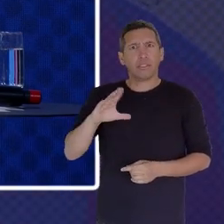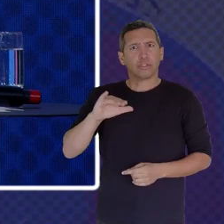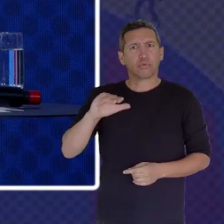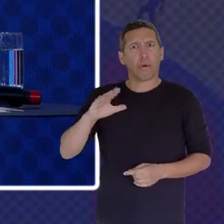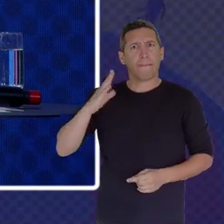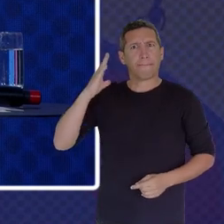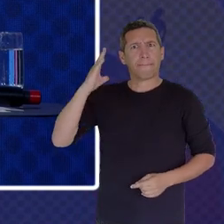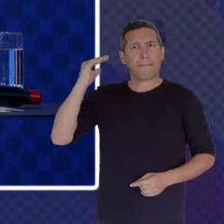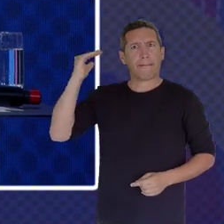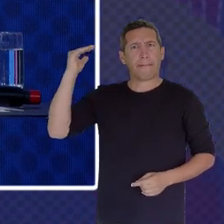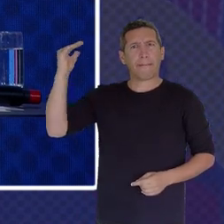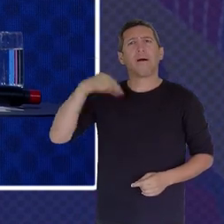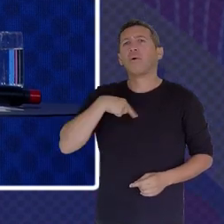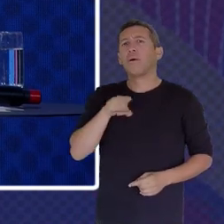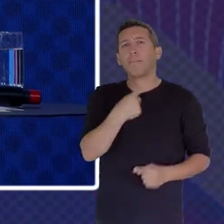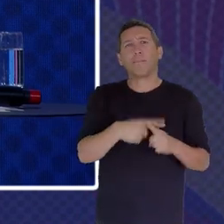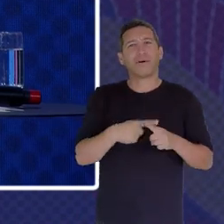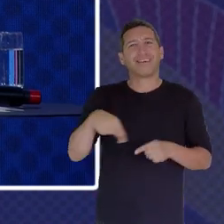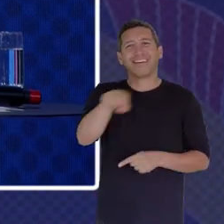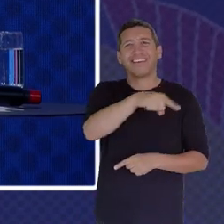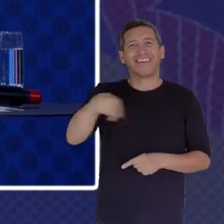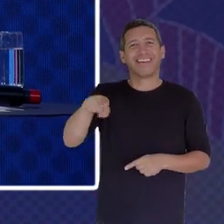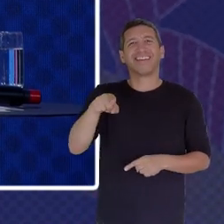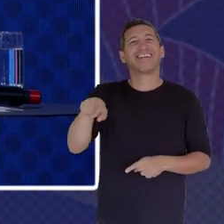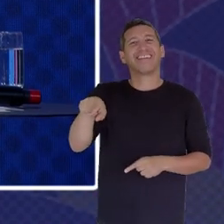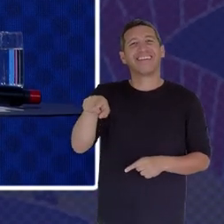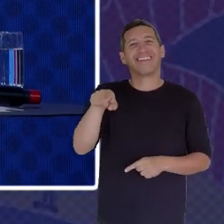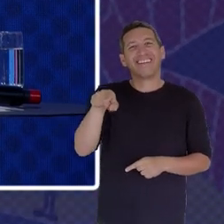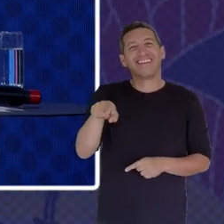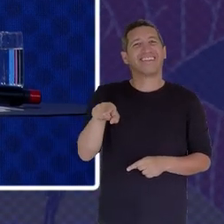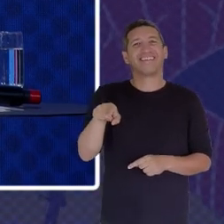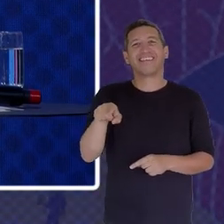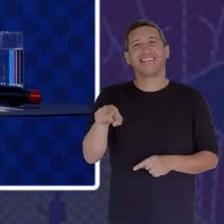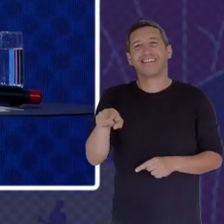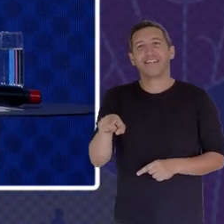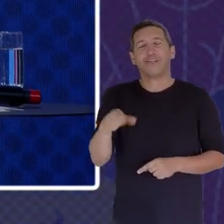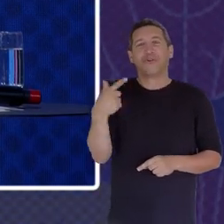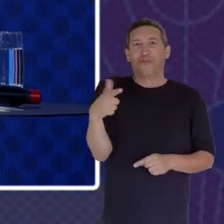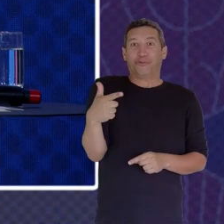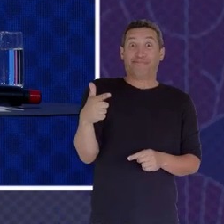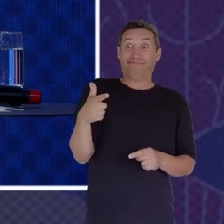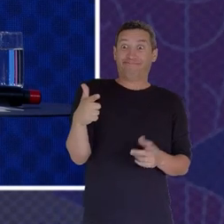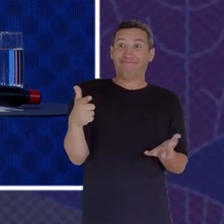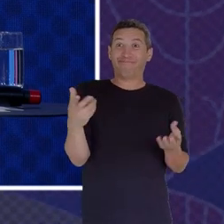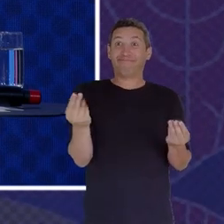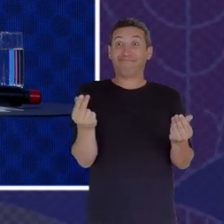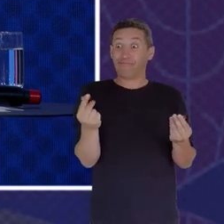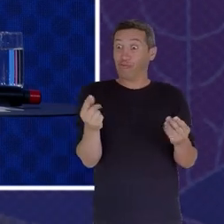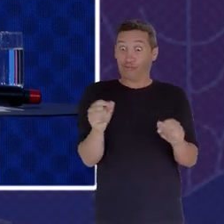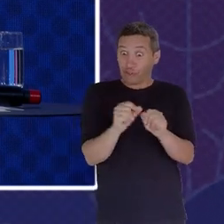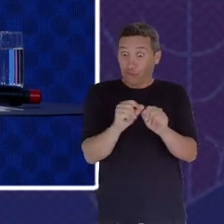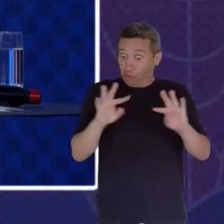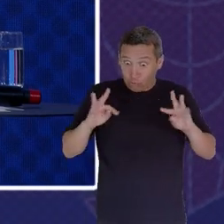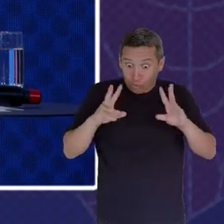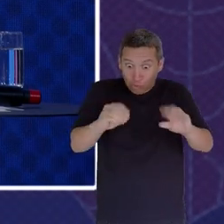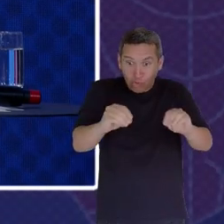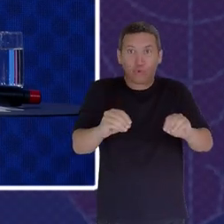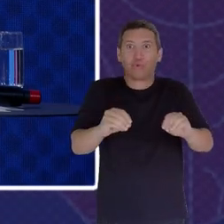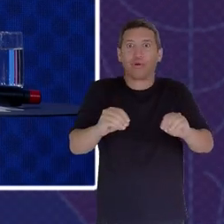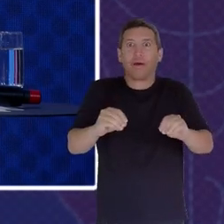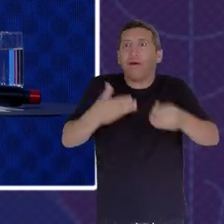And Their Contemporaries They Had Such A Bias For Action They Did Everything They Just Did It They Made